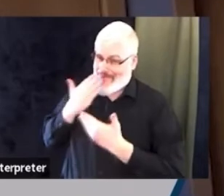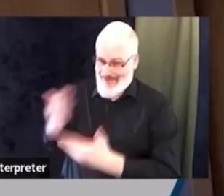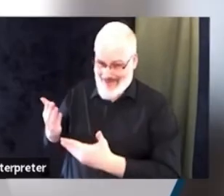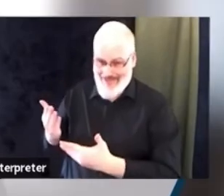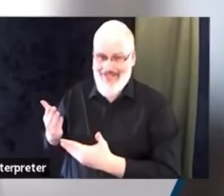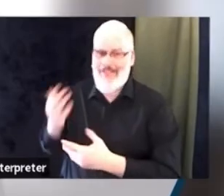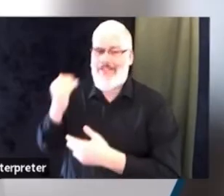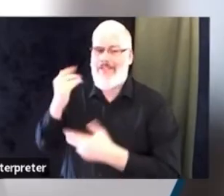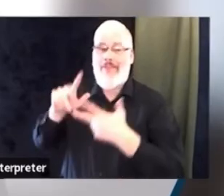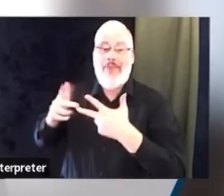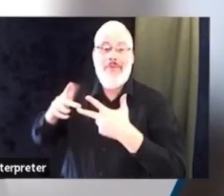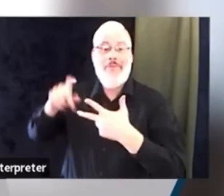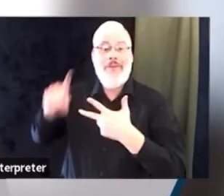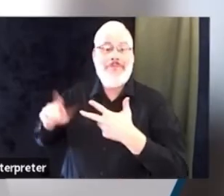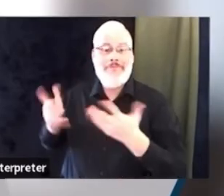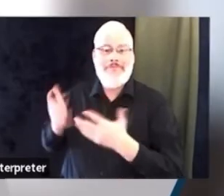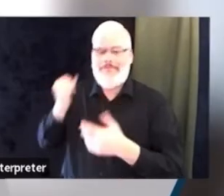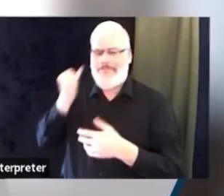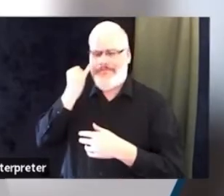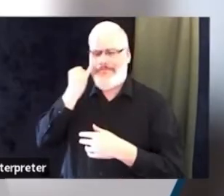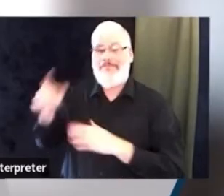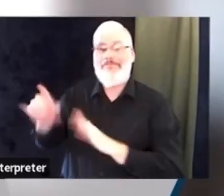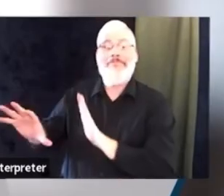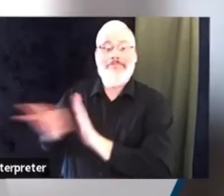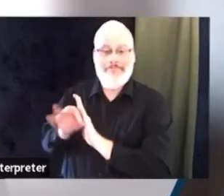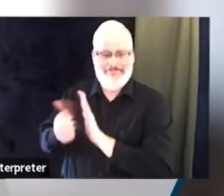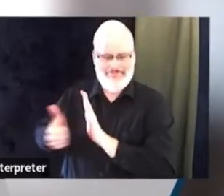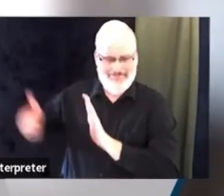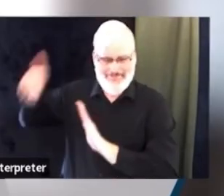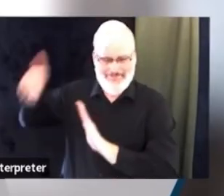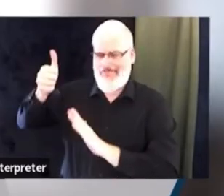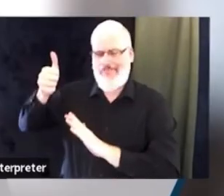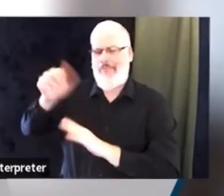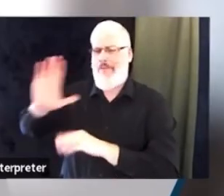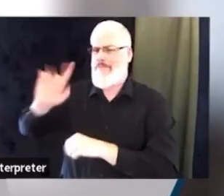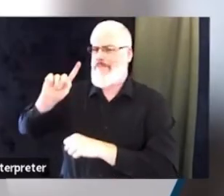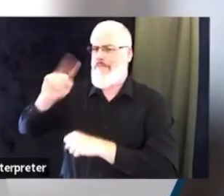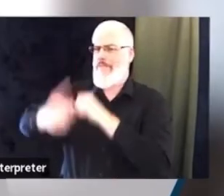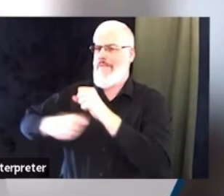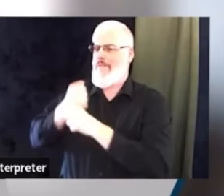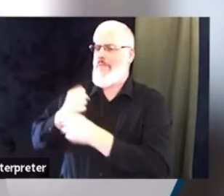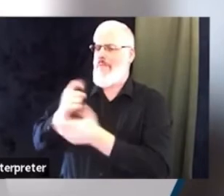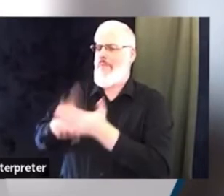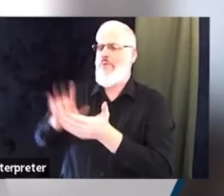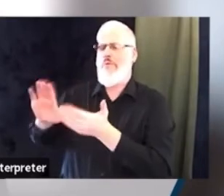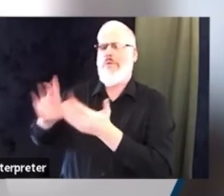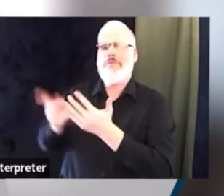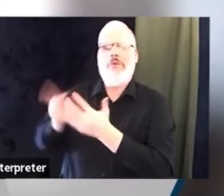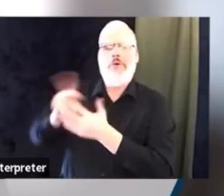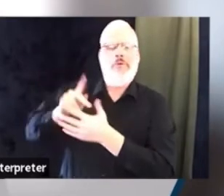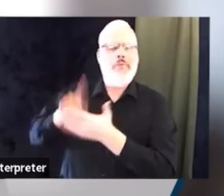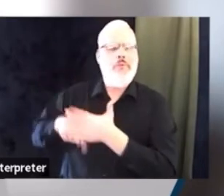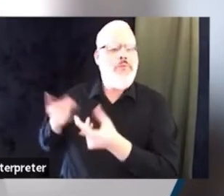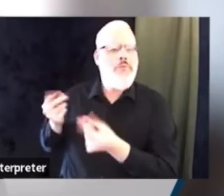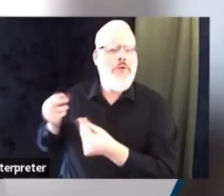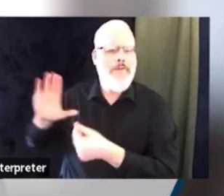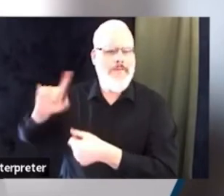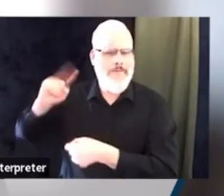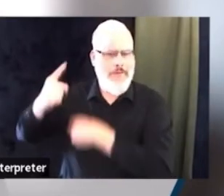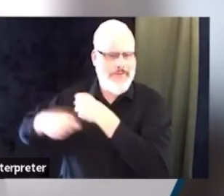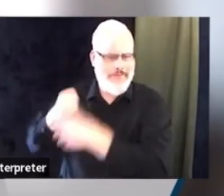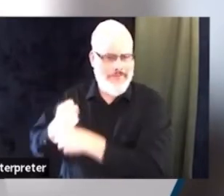Thank you. So the priorities overall into the future would certainly be those five or six areas that I just ran through.